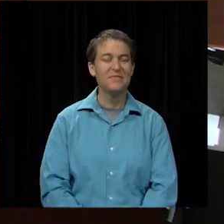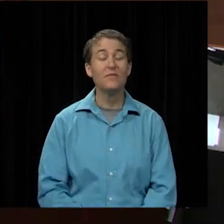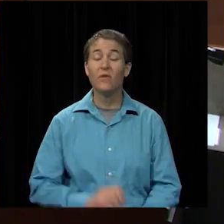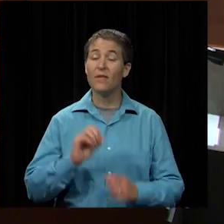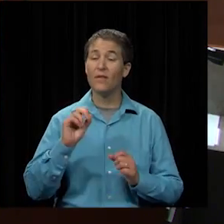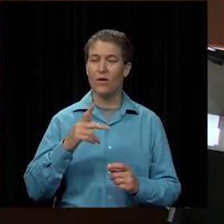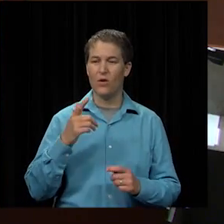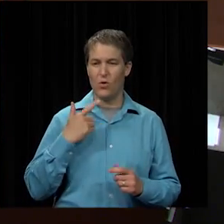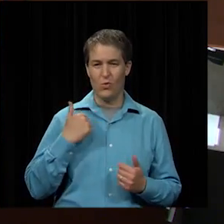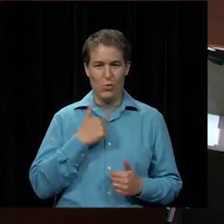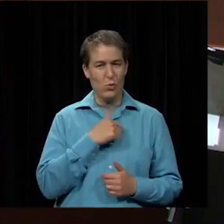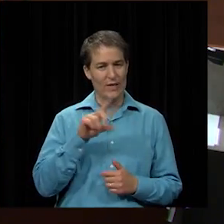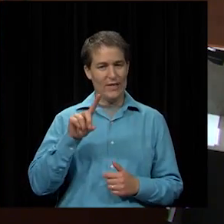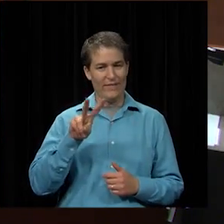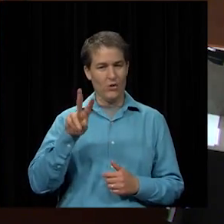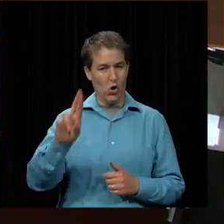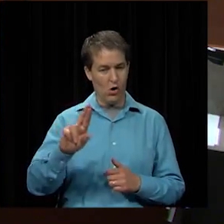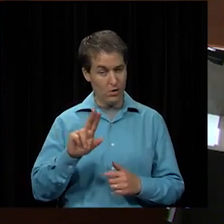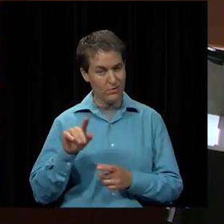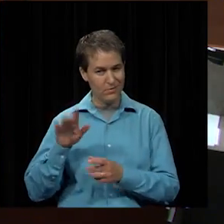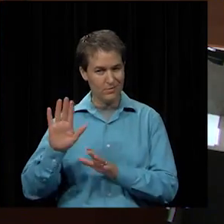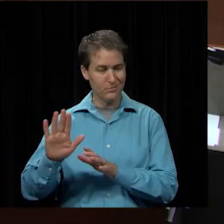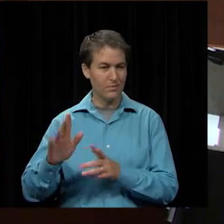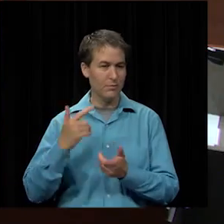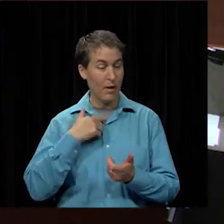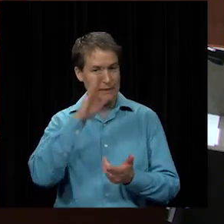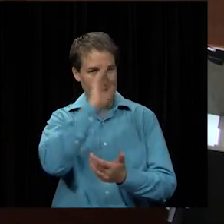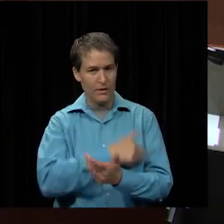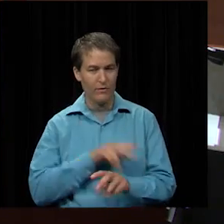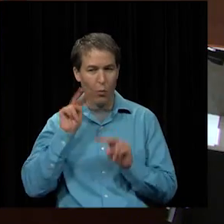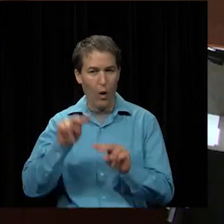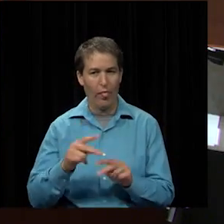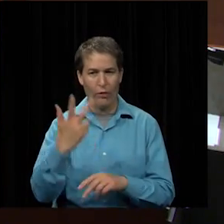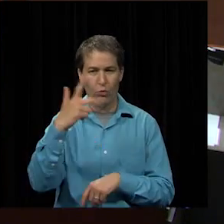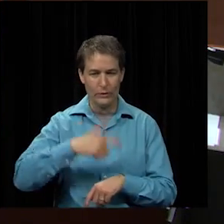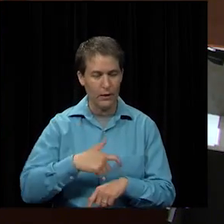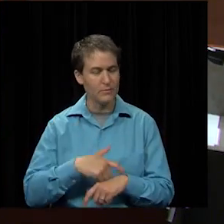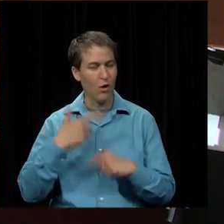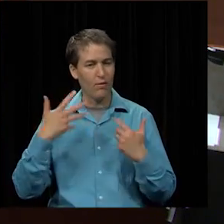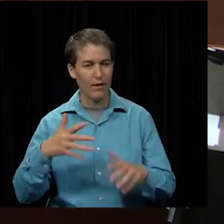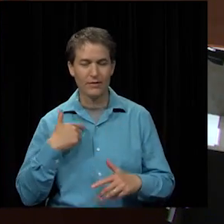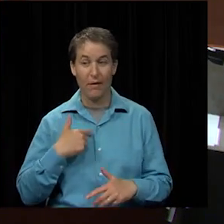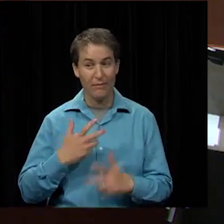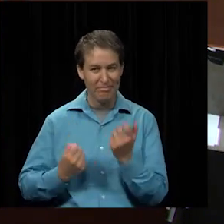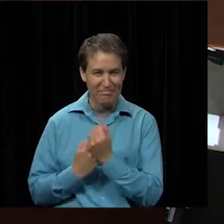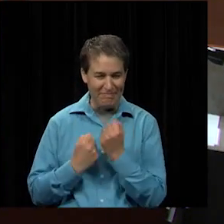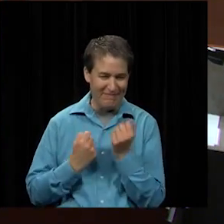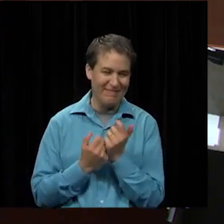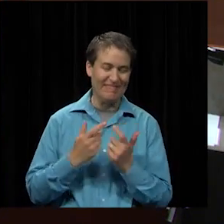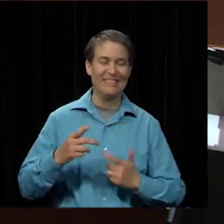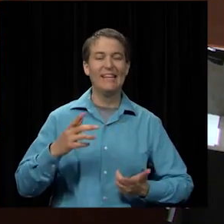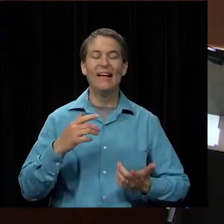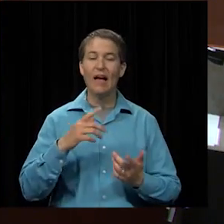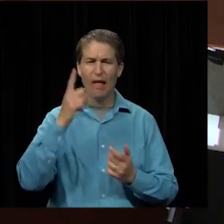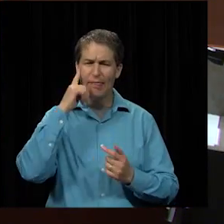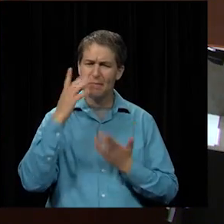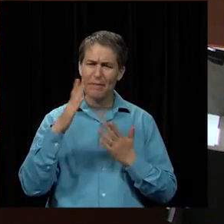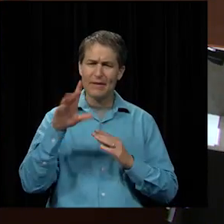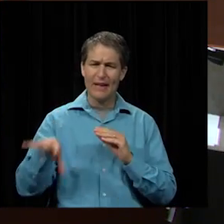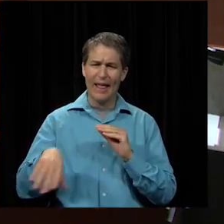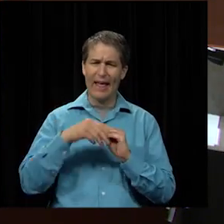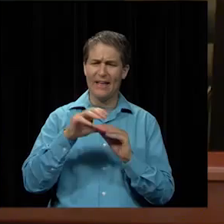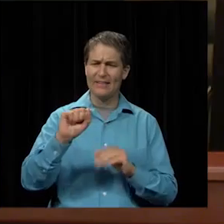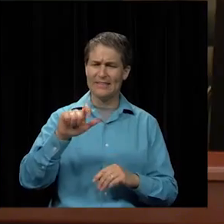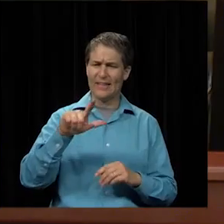We DVR'd her, and my son has watched it probably three times, so we are fans. And I think we might need to add selfie